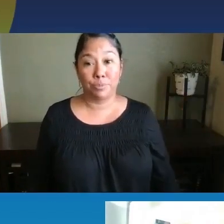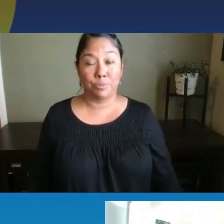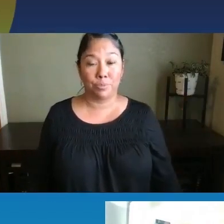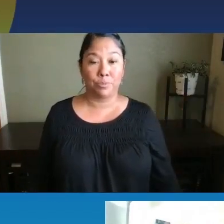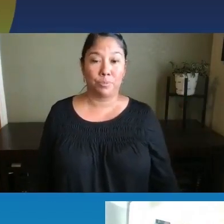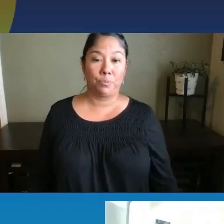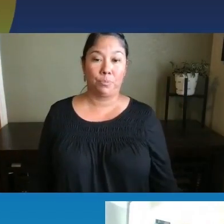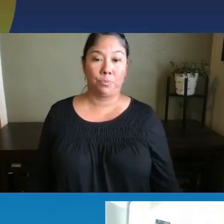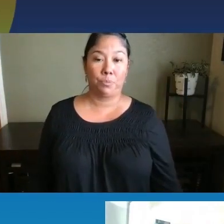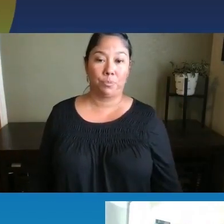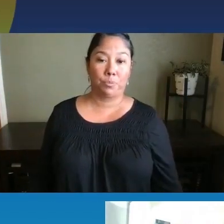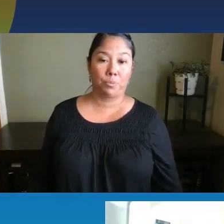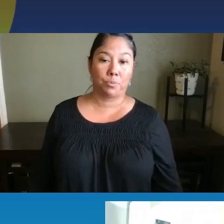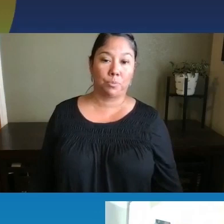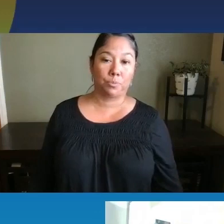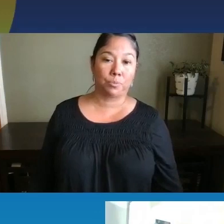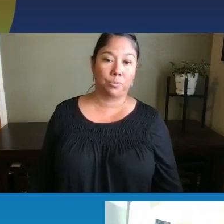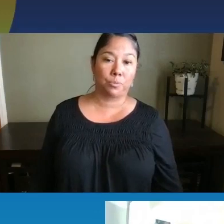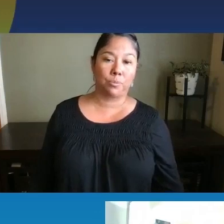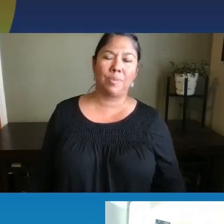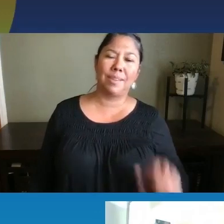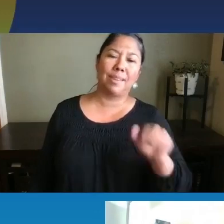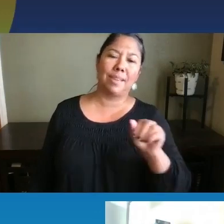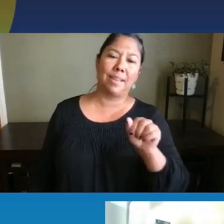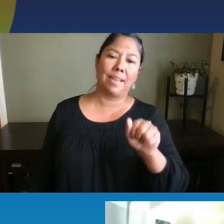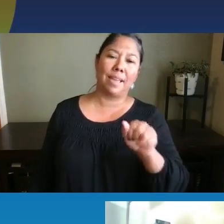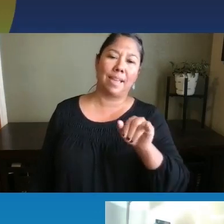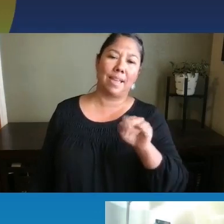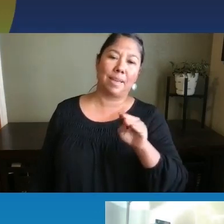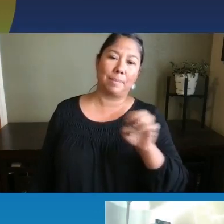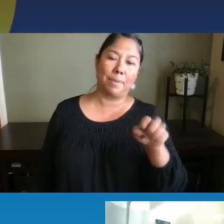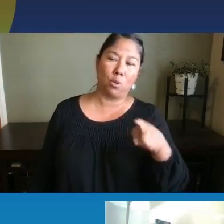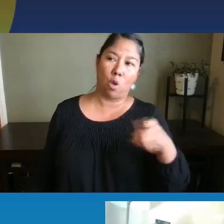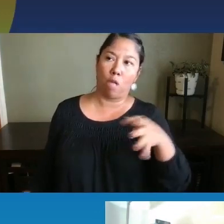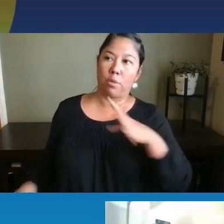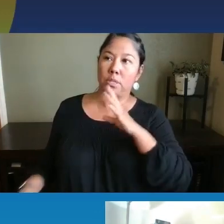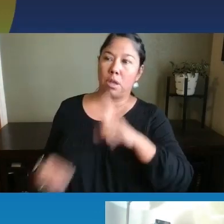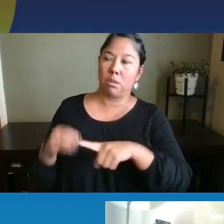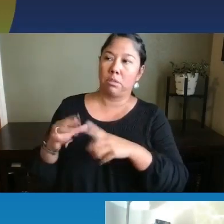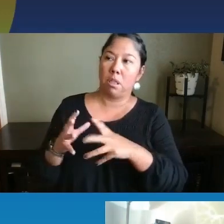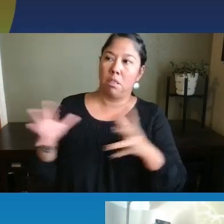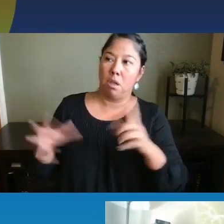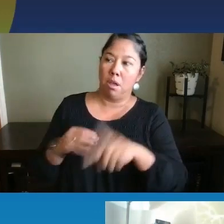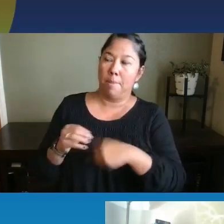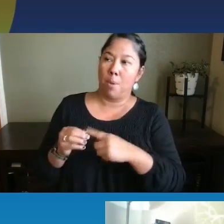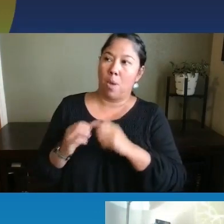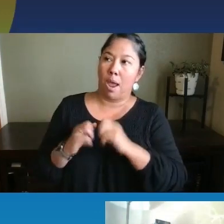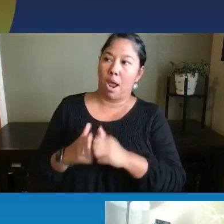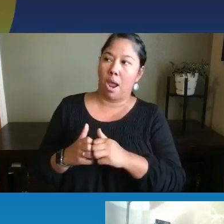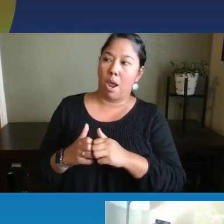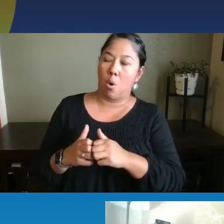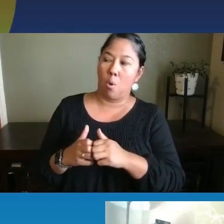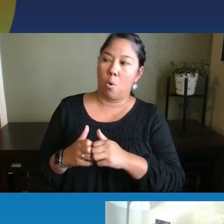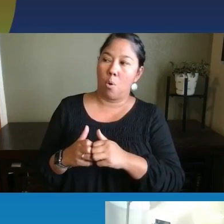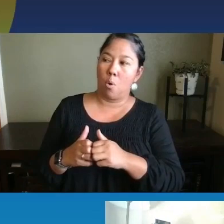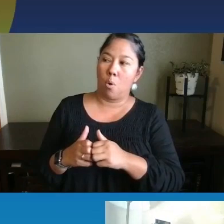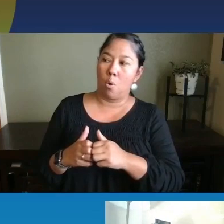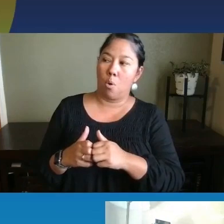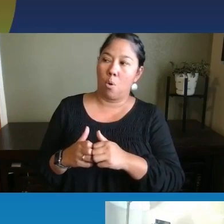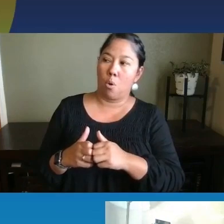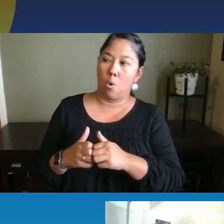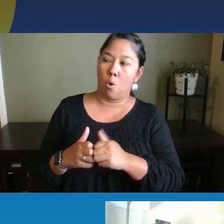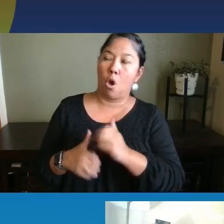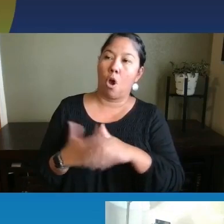um, and, um, Amy, you already talked a lot about how, um, all the various sensory